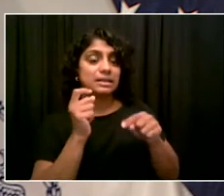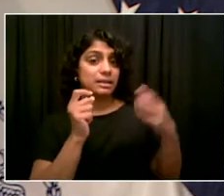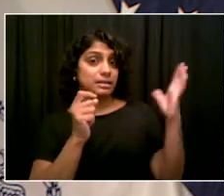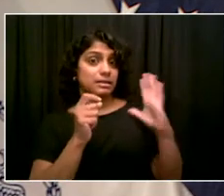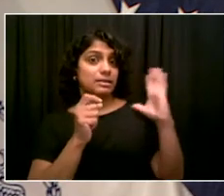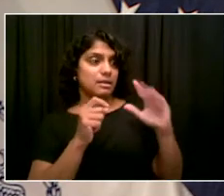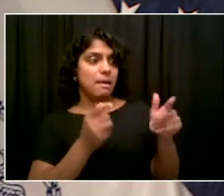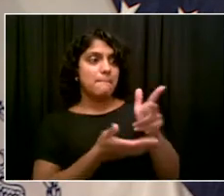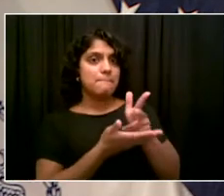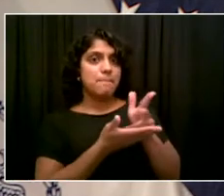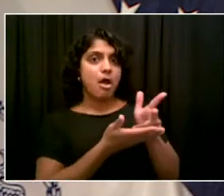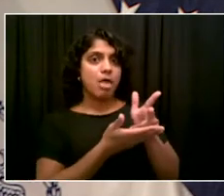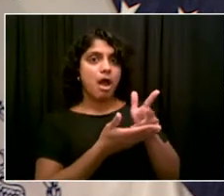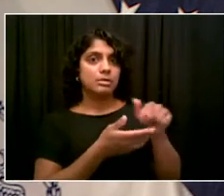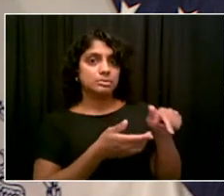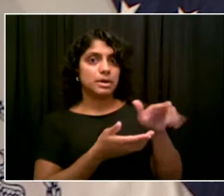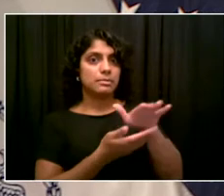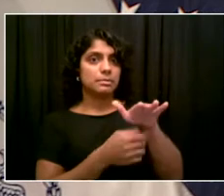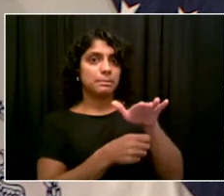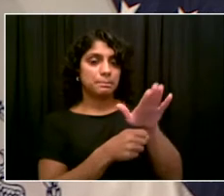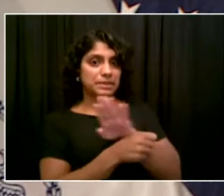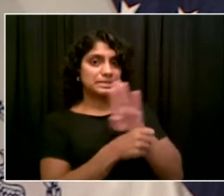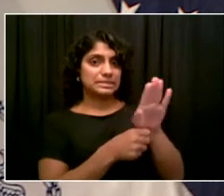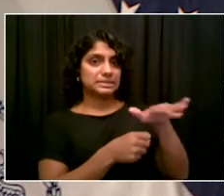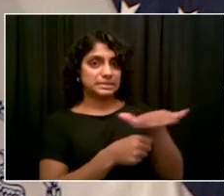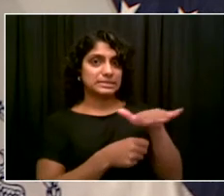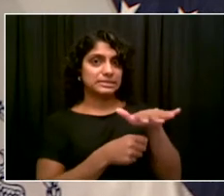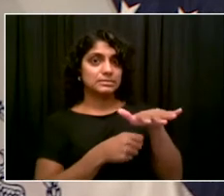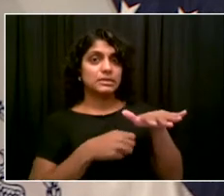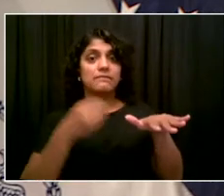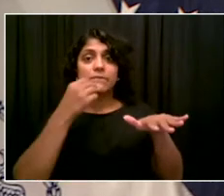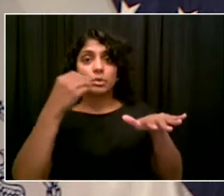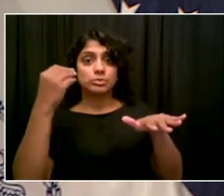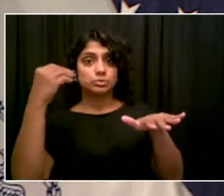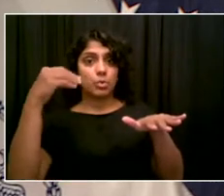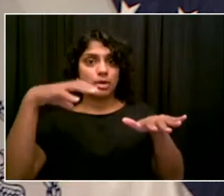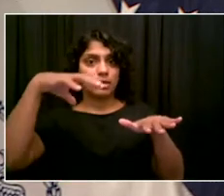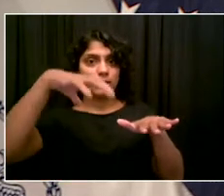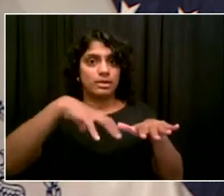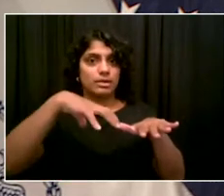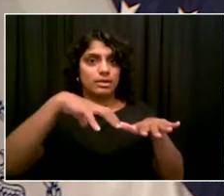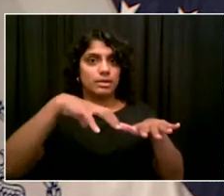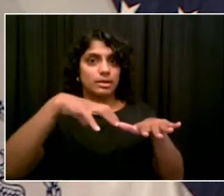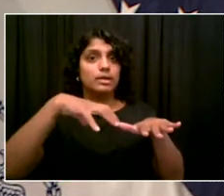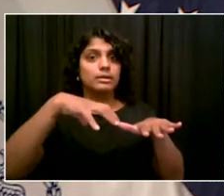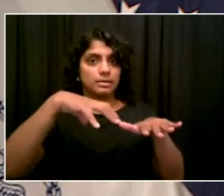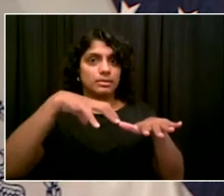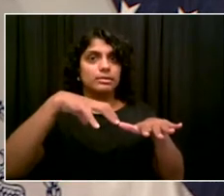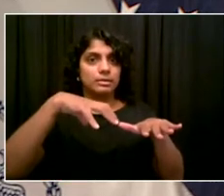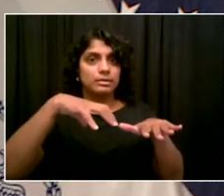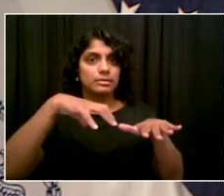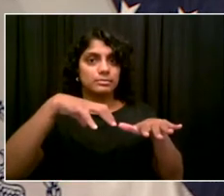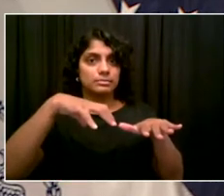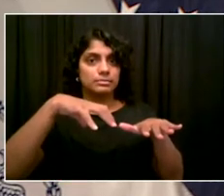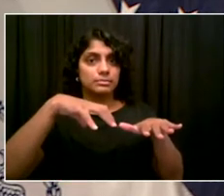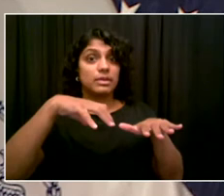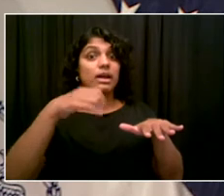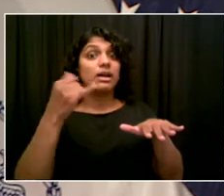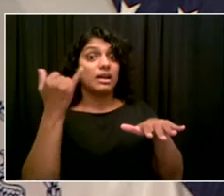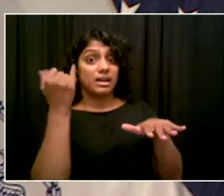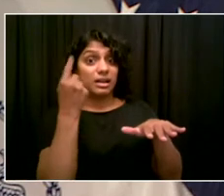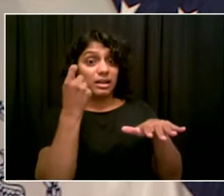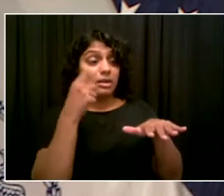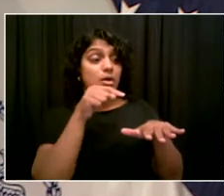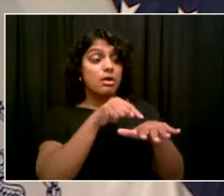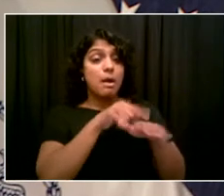The lot owner sued the market owner for a smear campaign, alleging millions of dollars lost in tax breaks and future